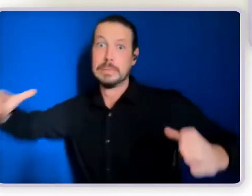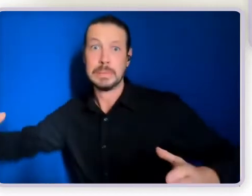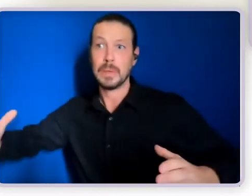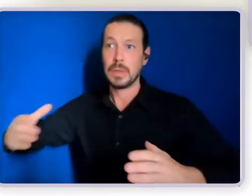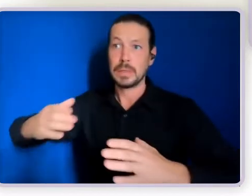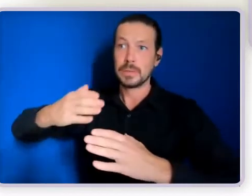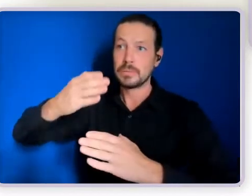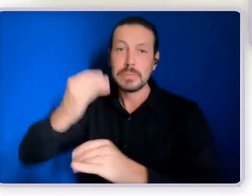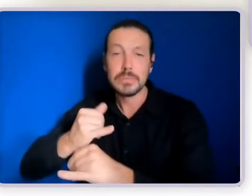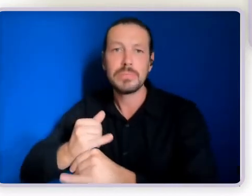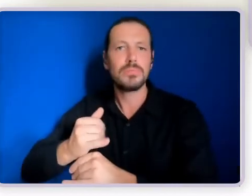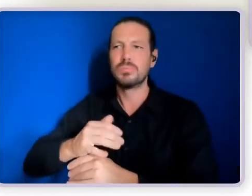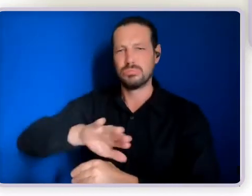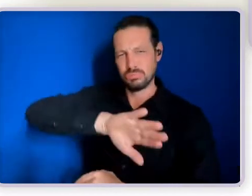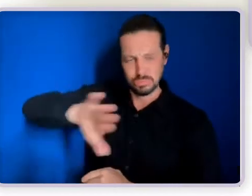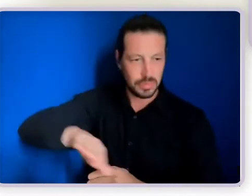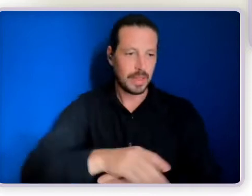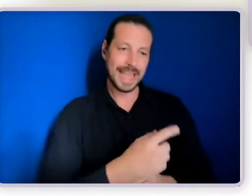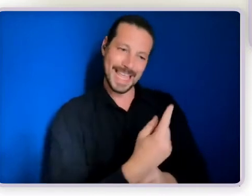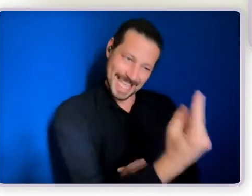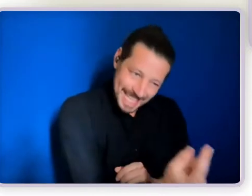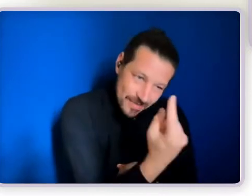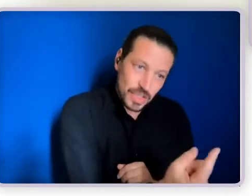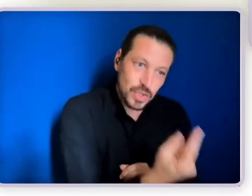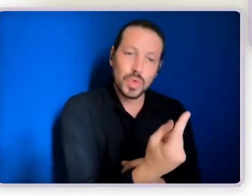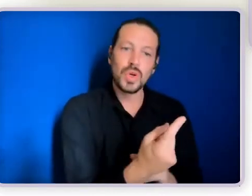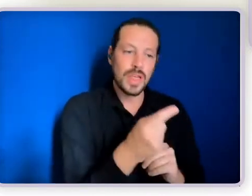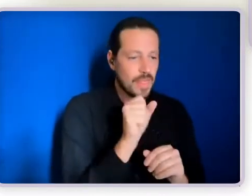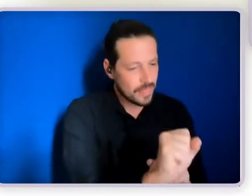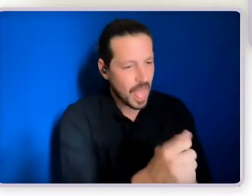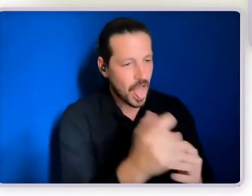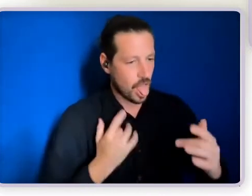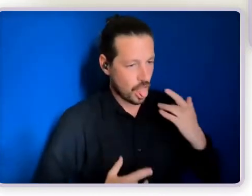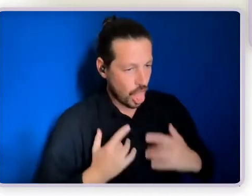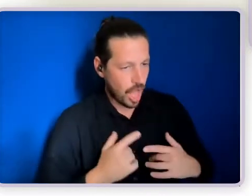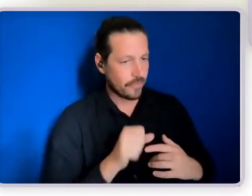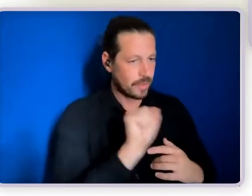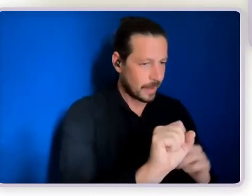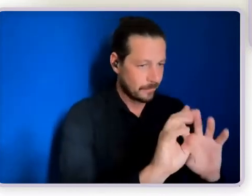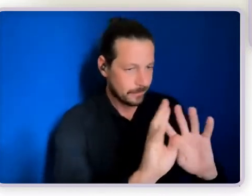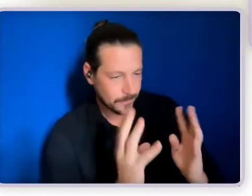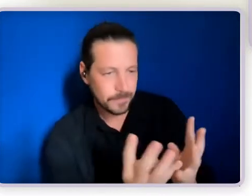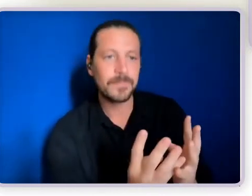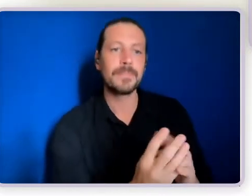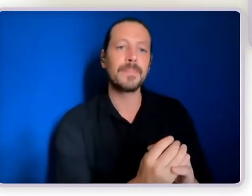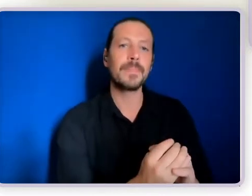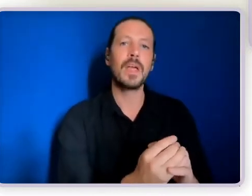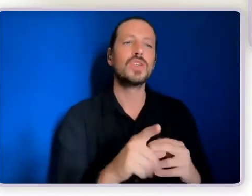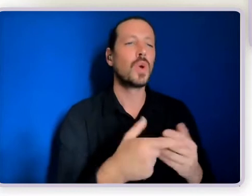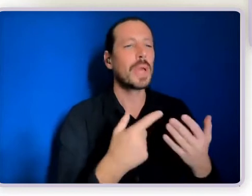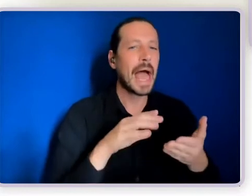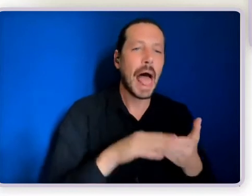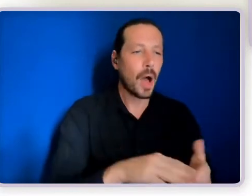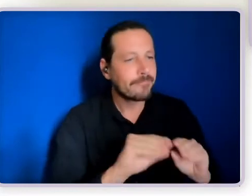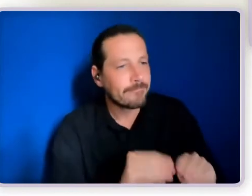talking about one person at a time, individual people and individual life. And we may talk with people around how they might create that and how they